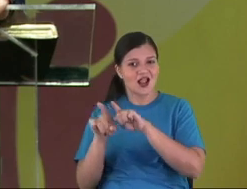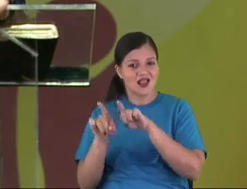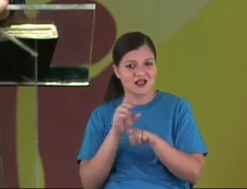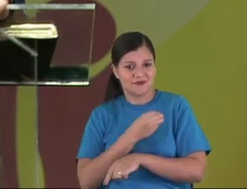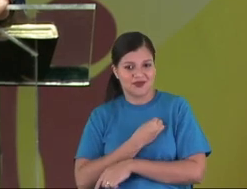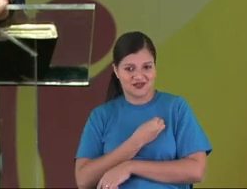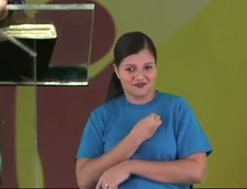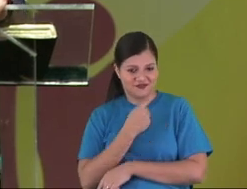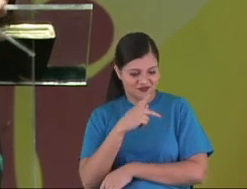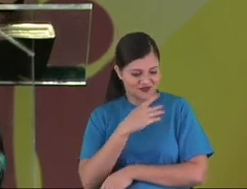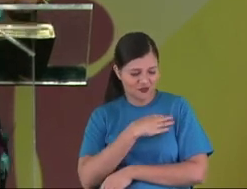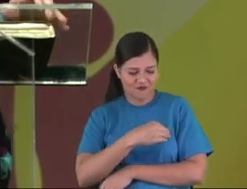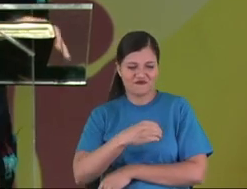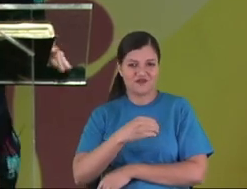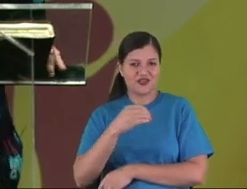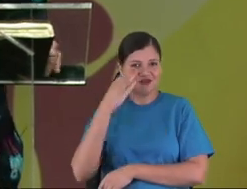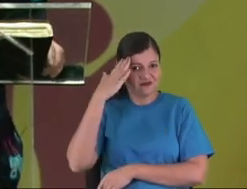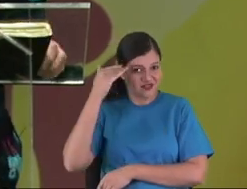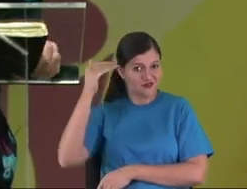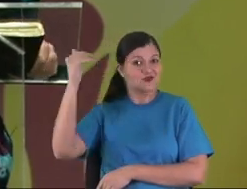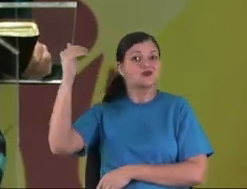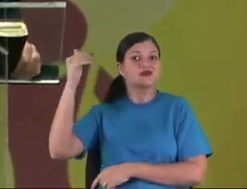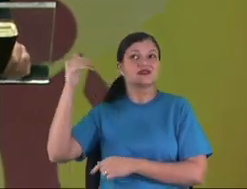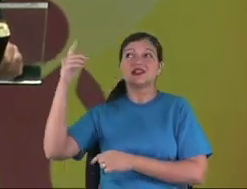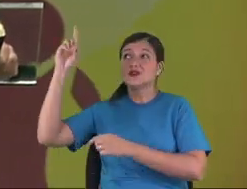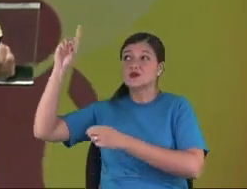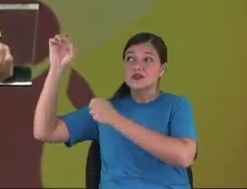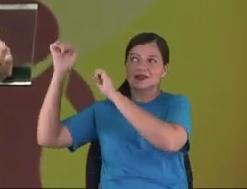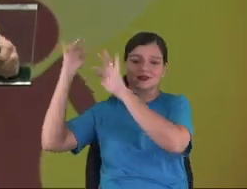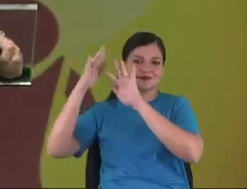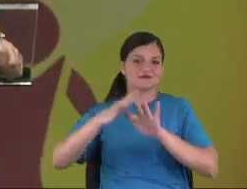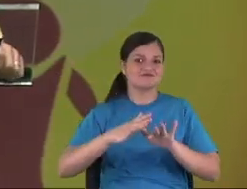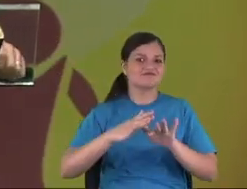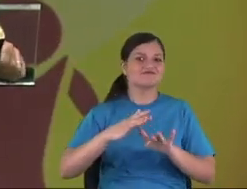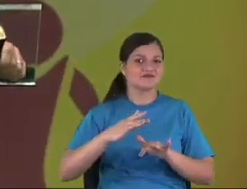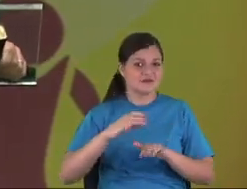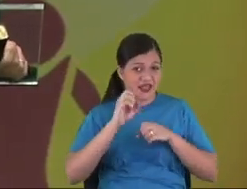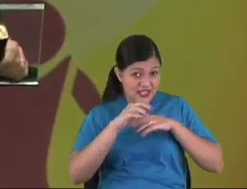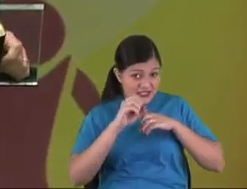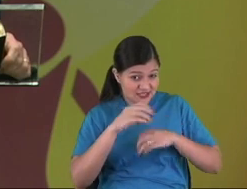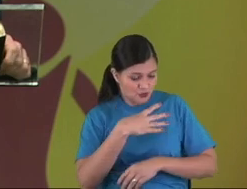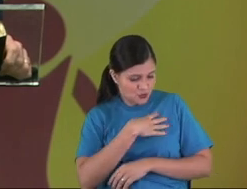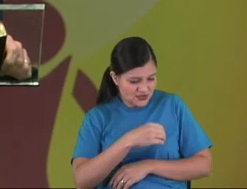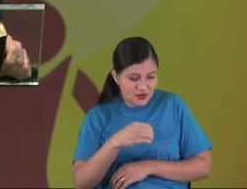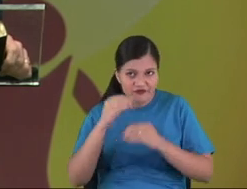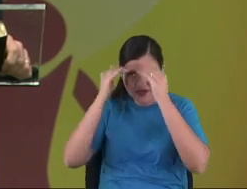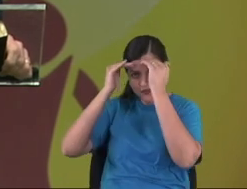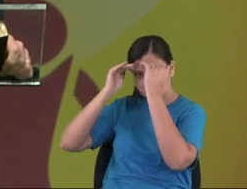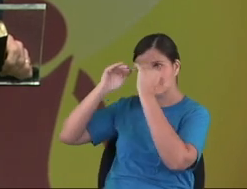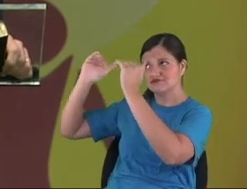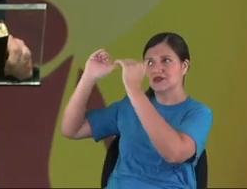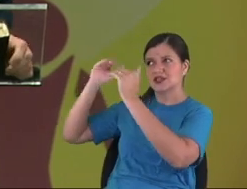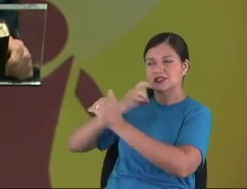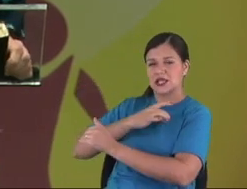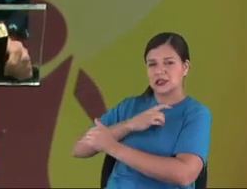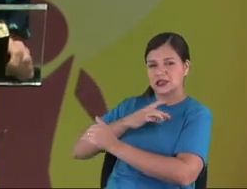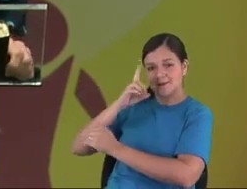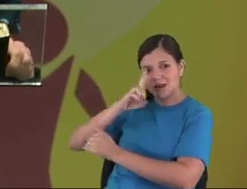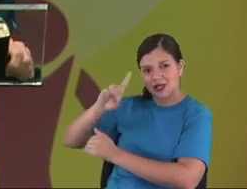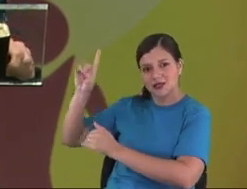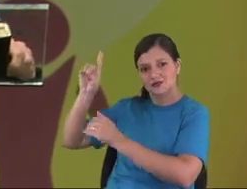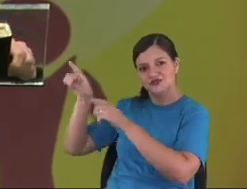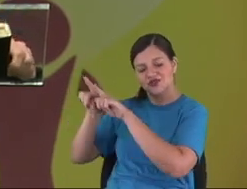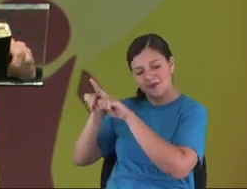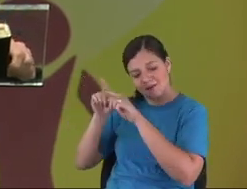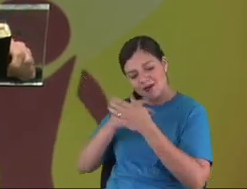You'll get success in life. You'll get success in their king of thought. Teach them kids how to fear